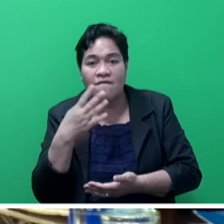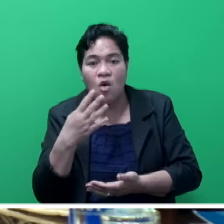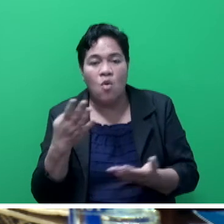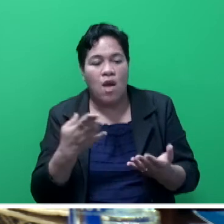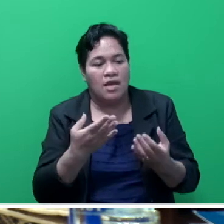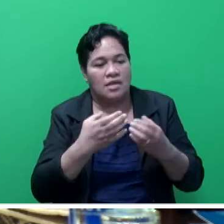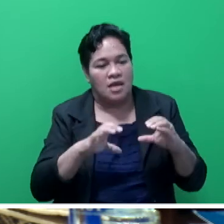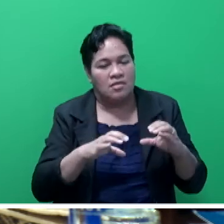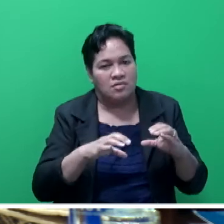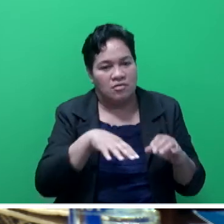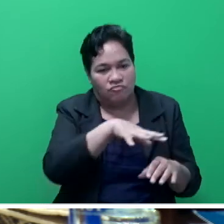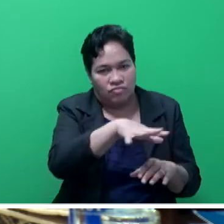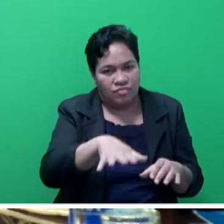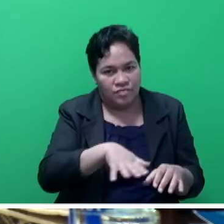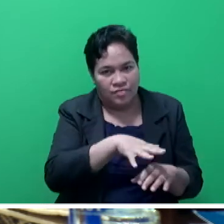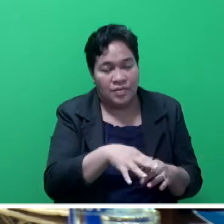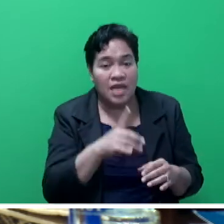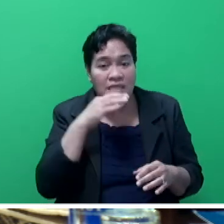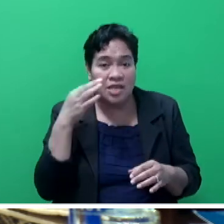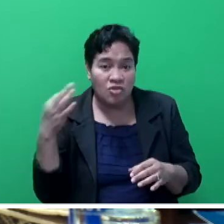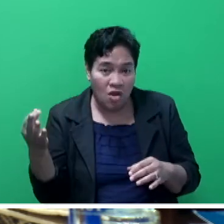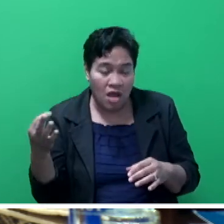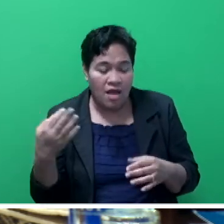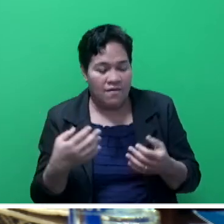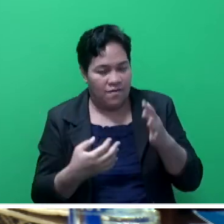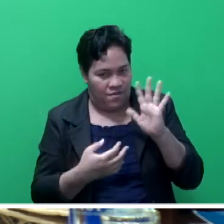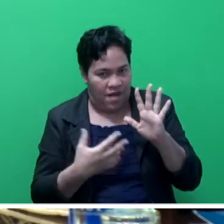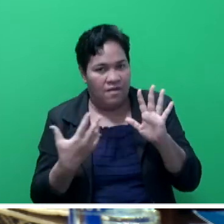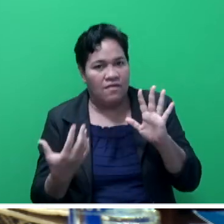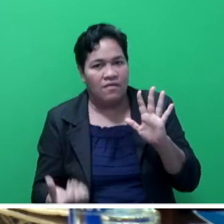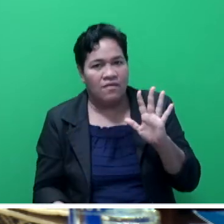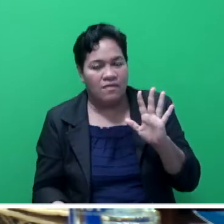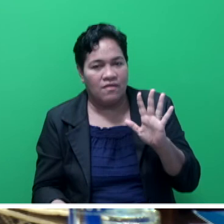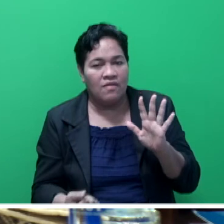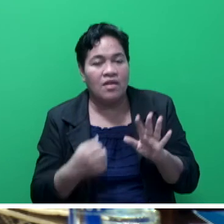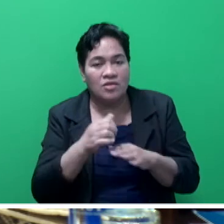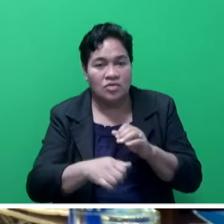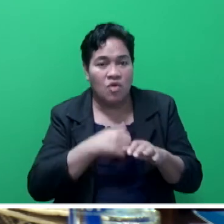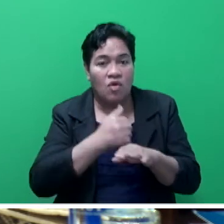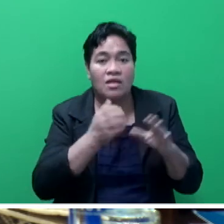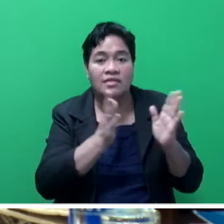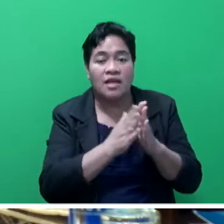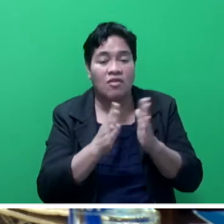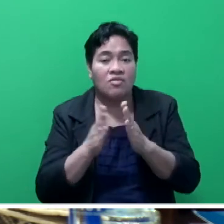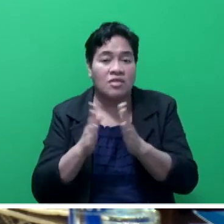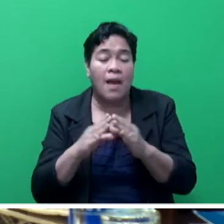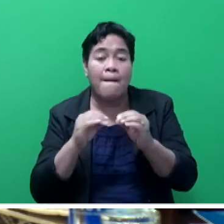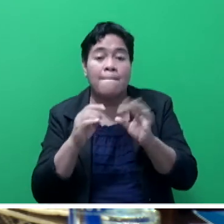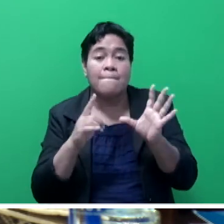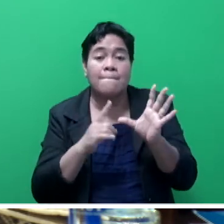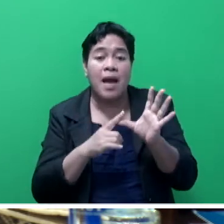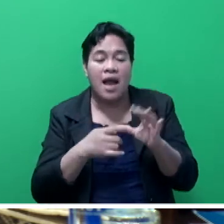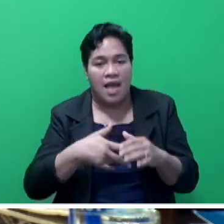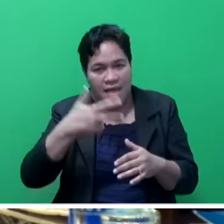council's depot. Singatoka Town Council has five CCTV cameras installed in the town. And Bar Town Council has eight